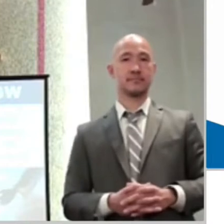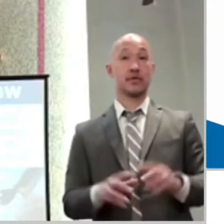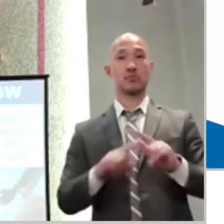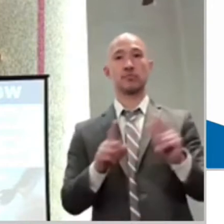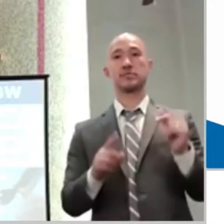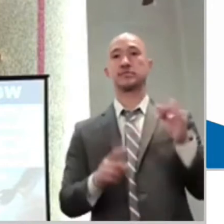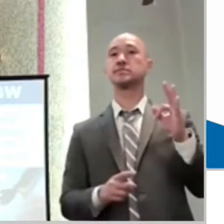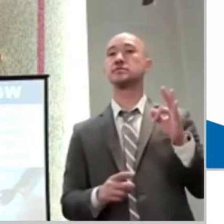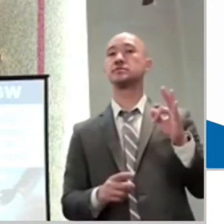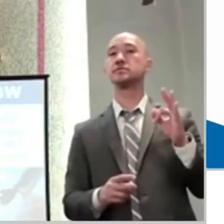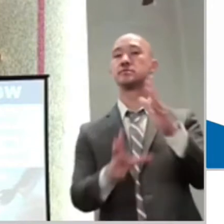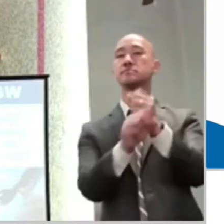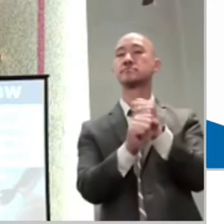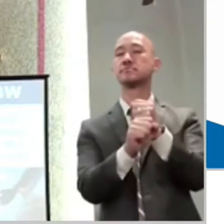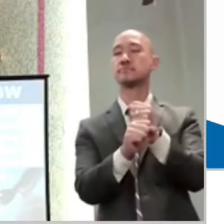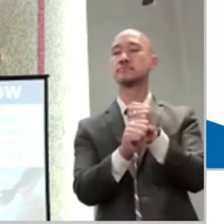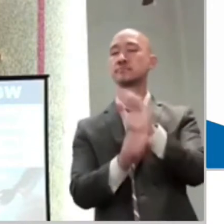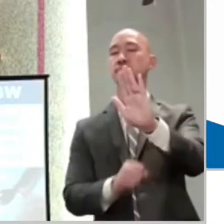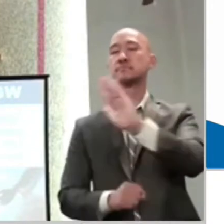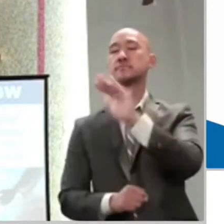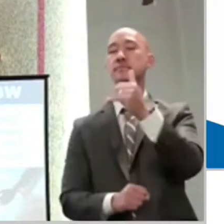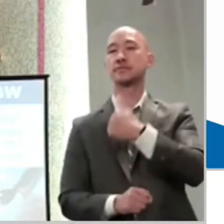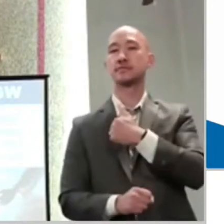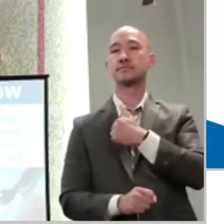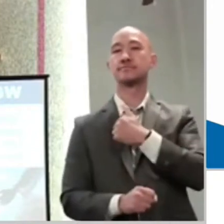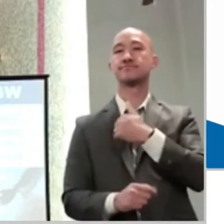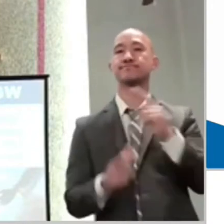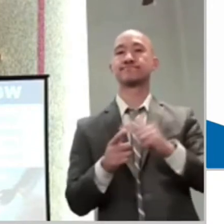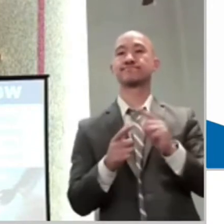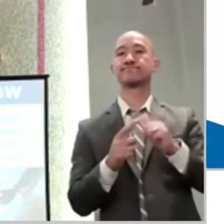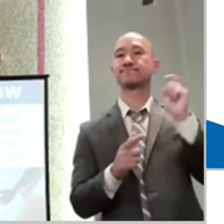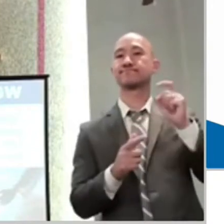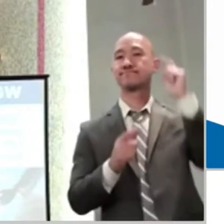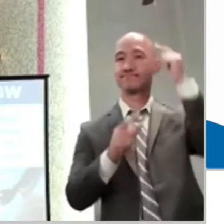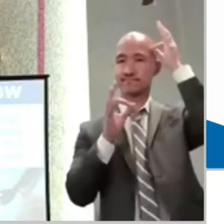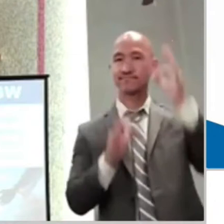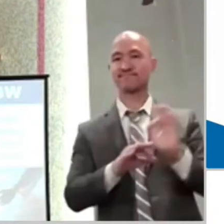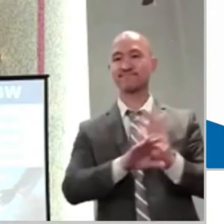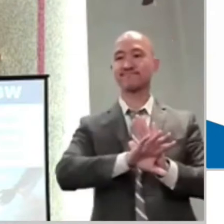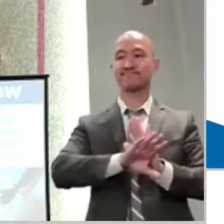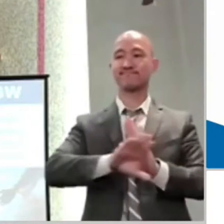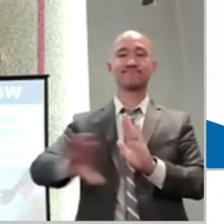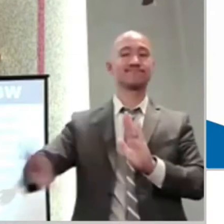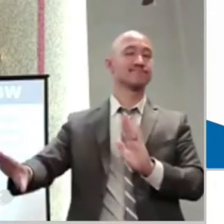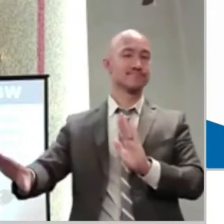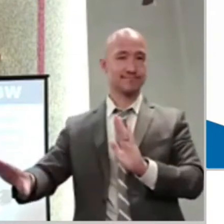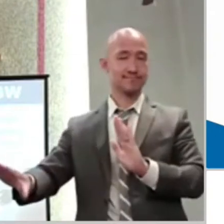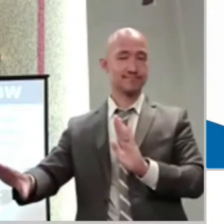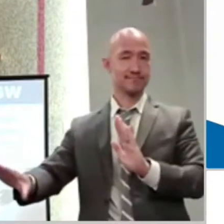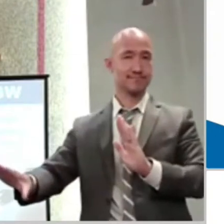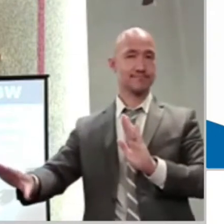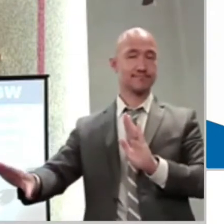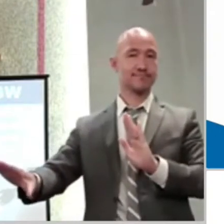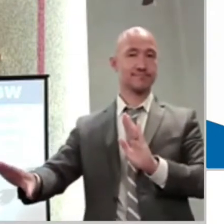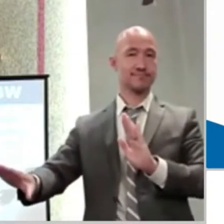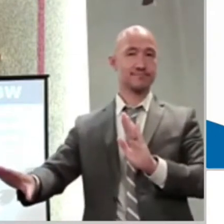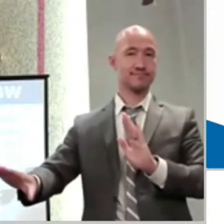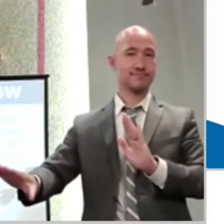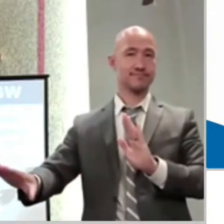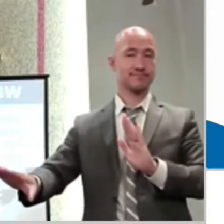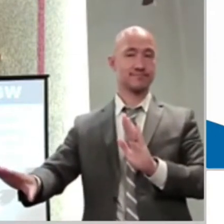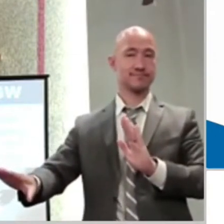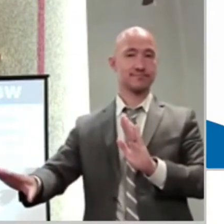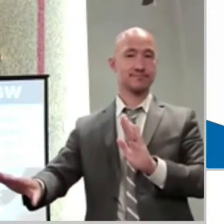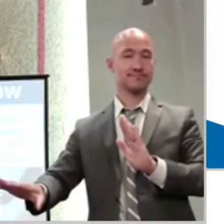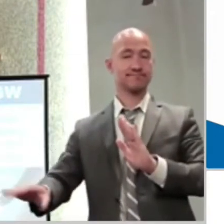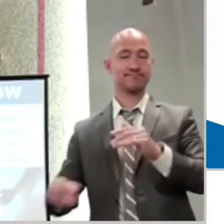it out. And it's going to come out, especially if you have the Holy Spirit. And if you've been baptized, it will come out. It cannot reside